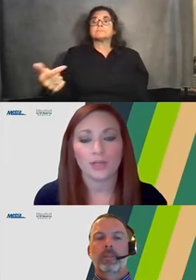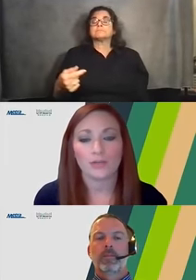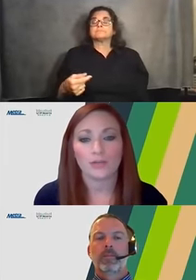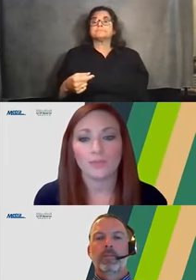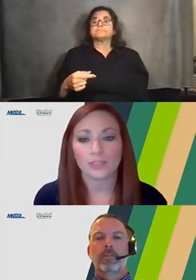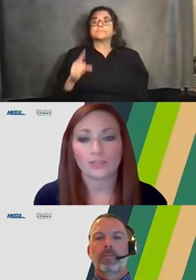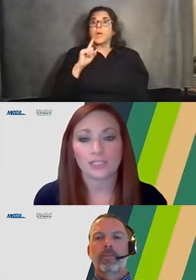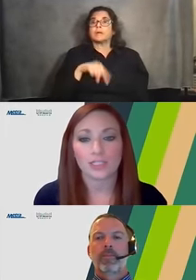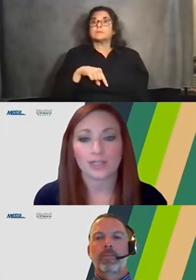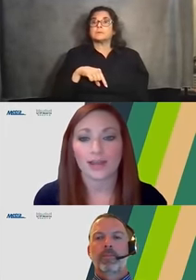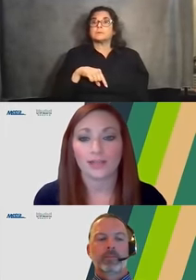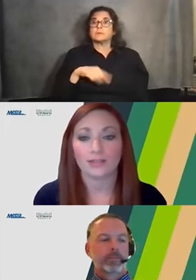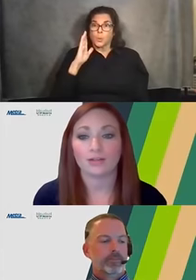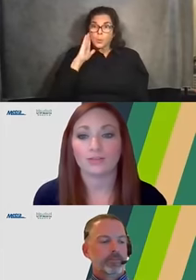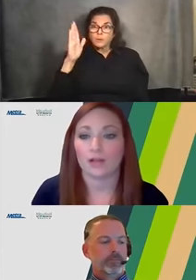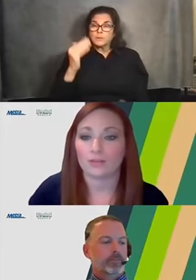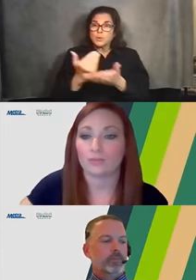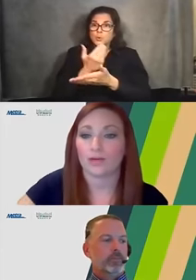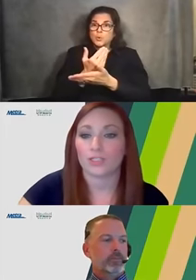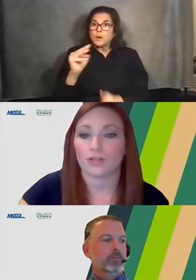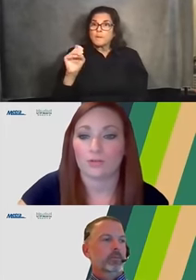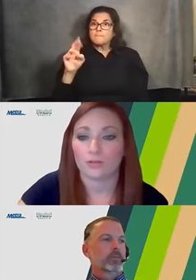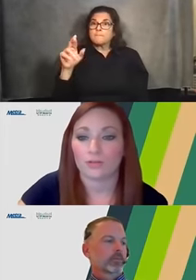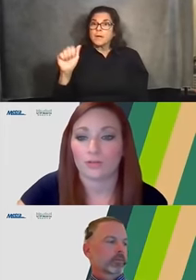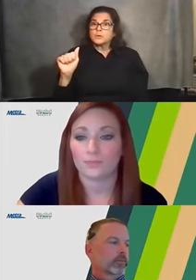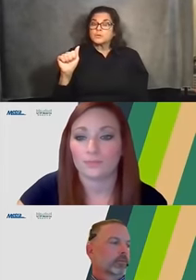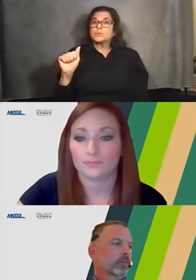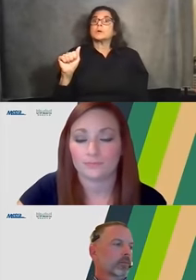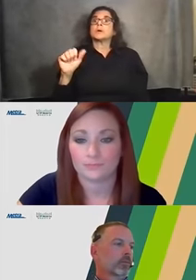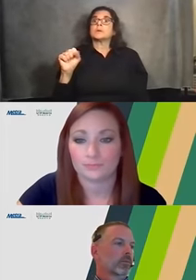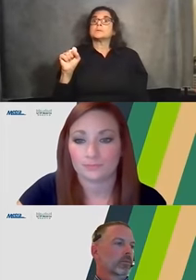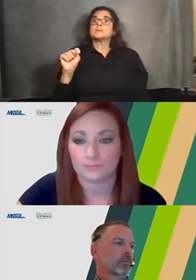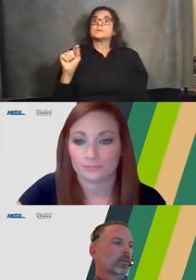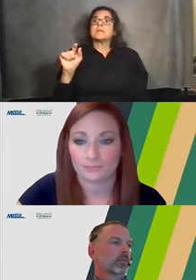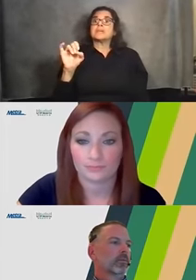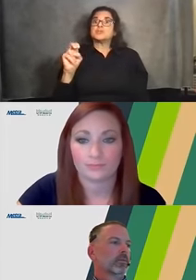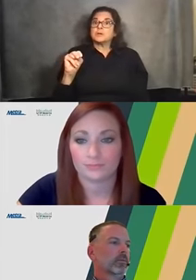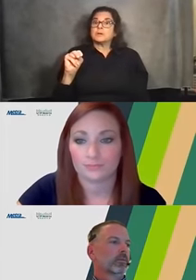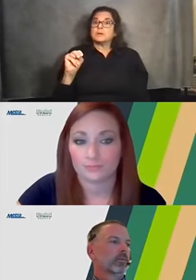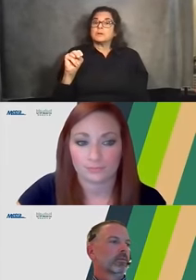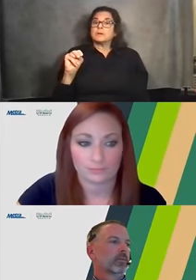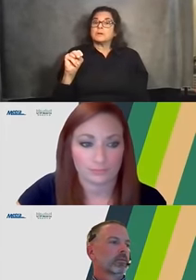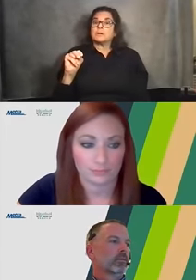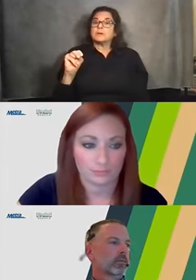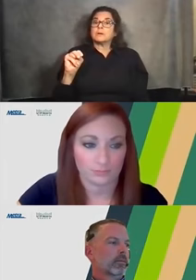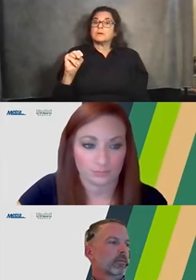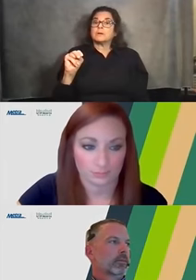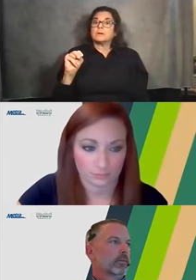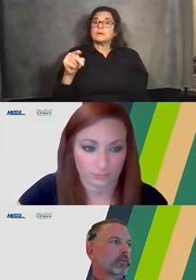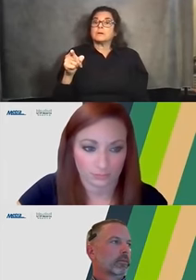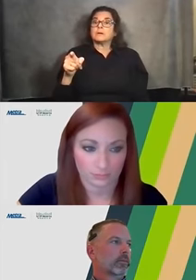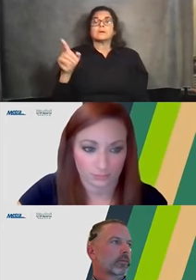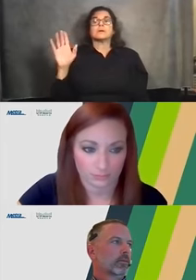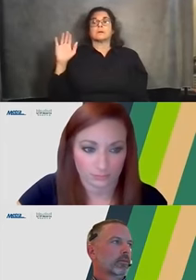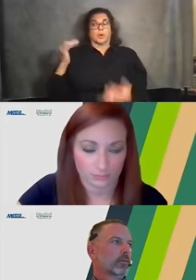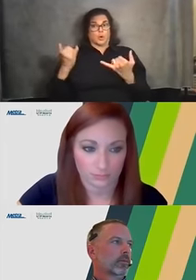a new metro station added along the project corridor? The current project includes bridge replacements